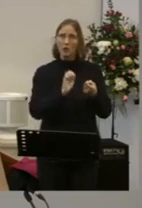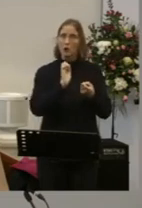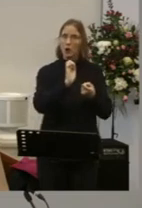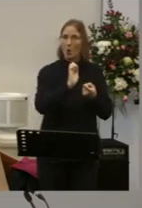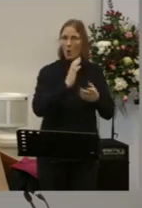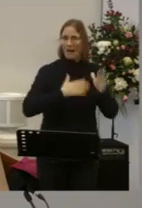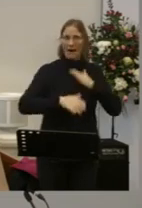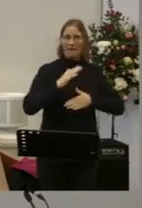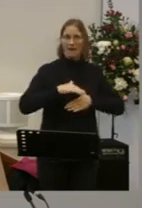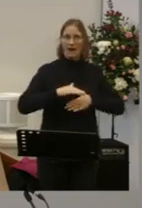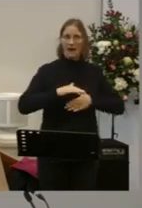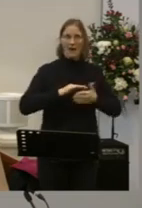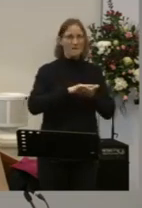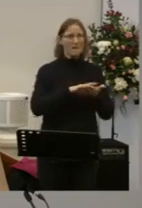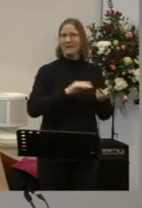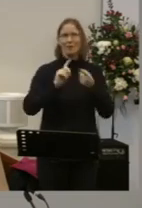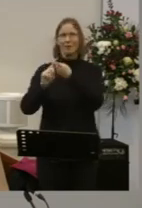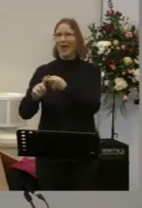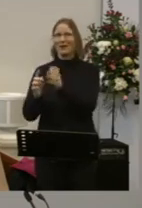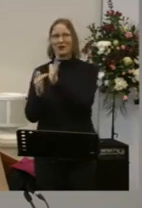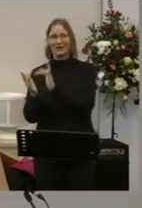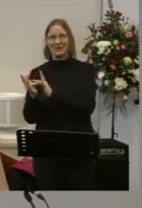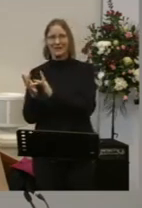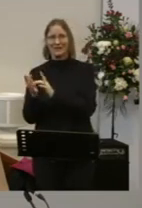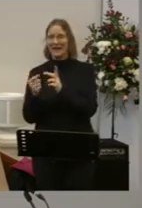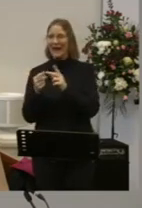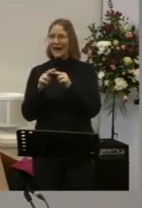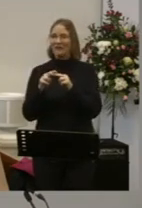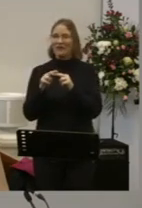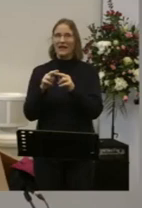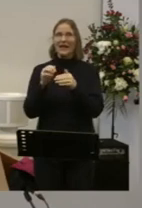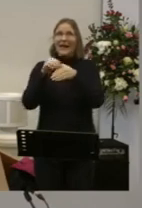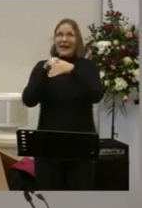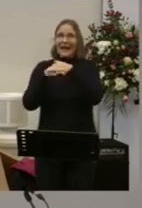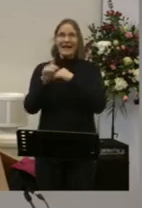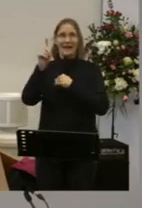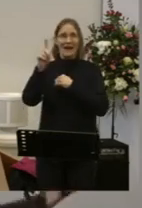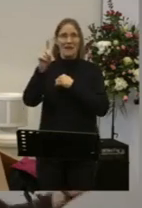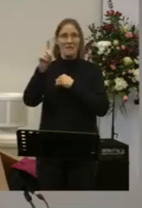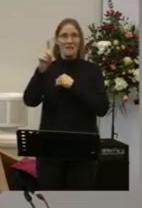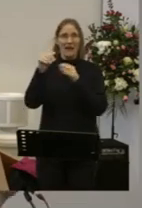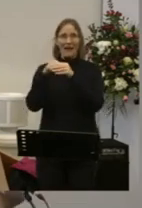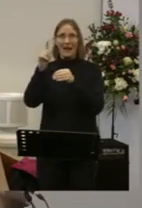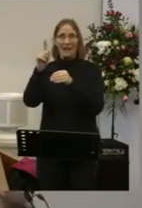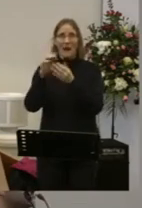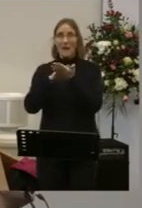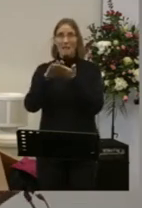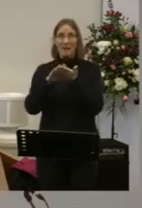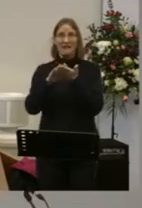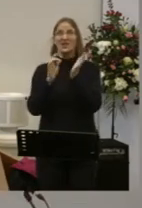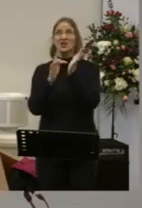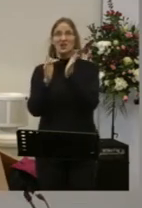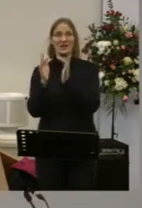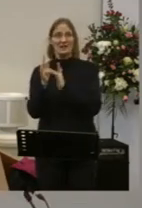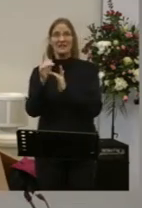But if we are in him Our salvation has been won already It has been done You know when Jesus died for you